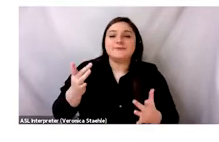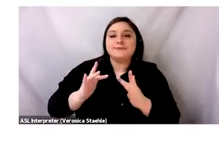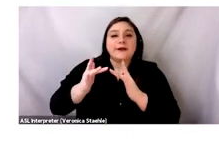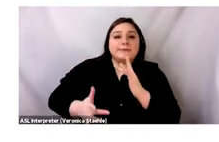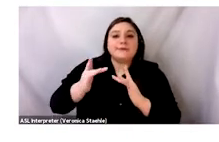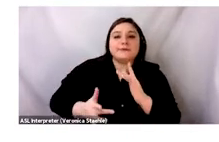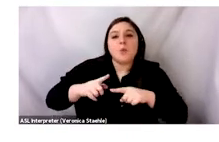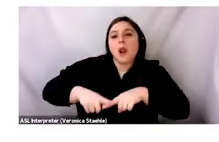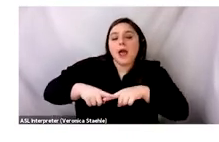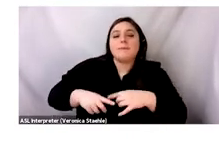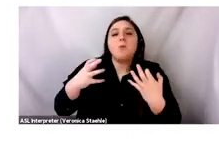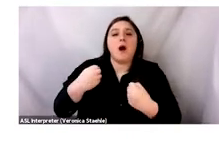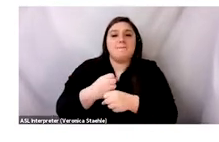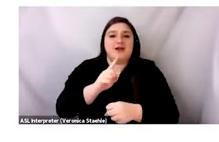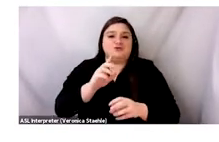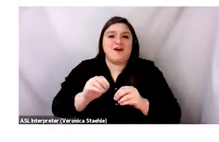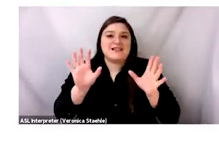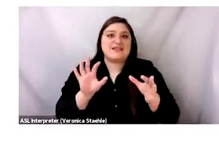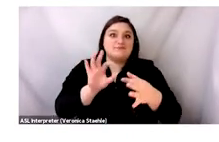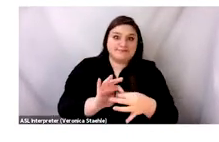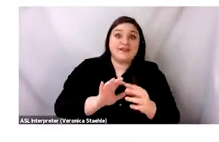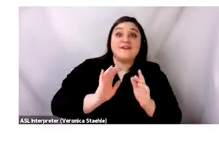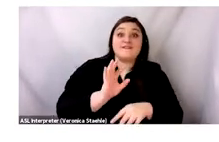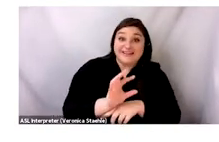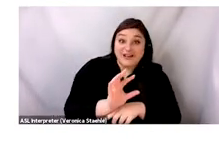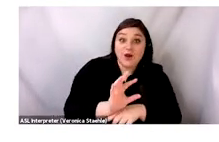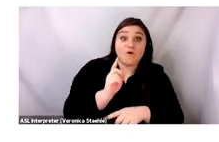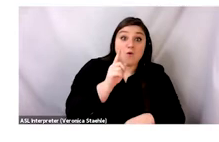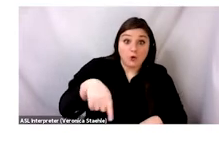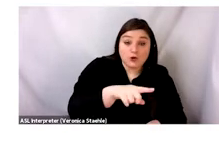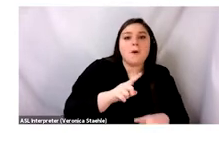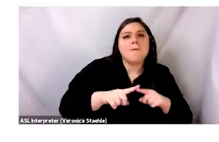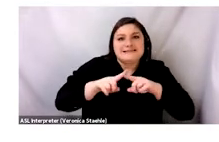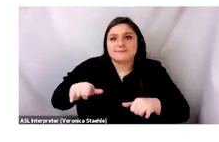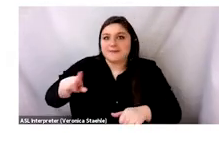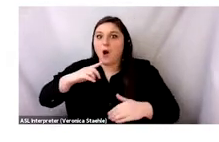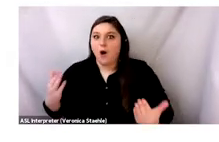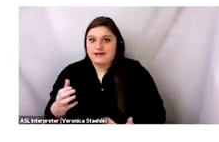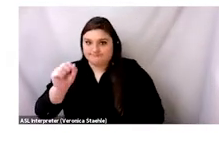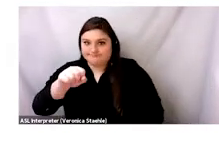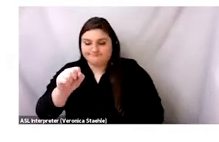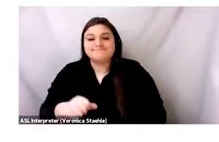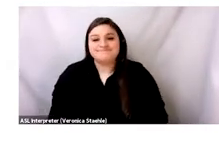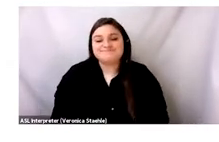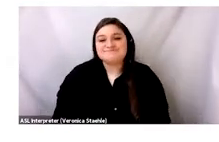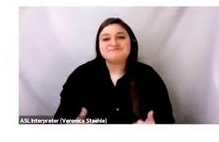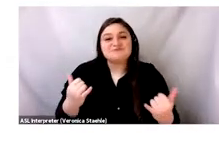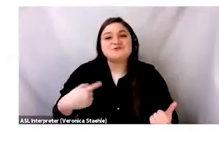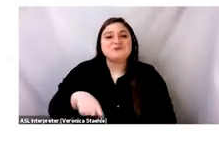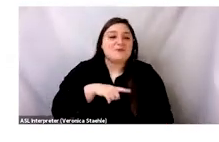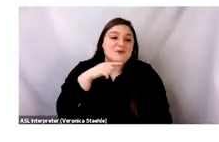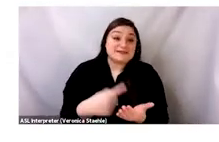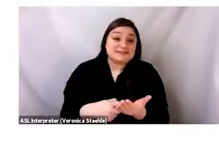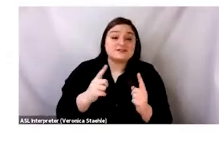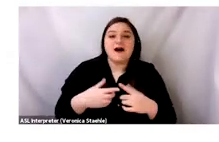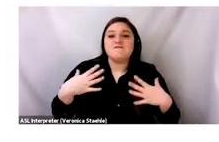reasons, but they are here with us, so you'll be able to engage directly with them during Q&A. And today, we're going to be talking about